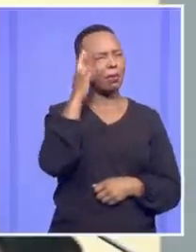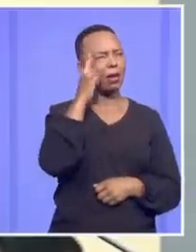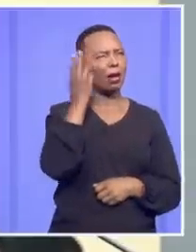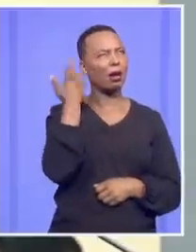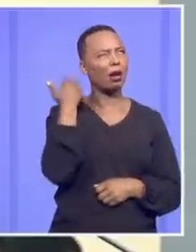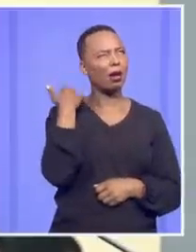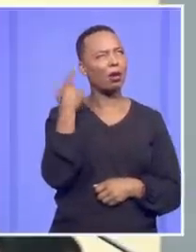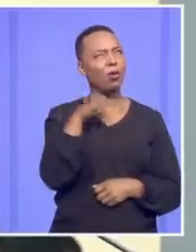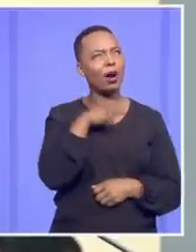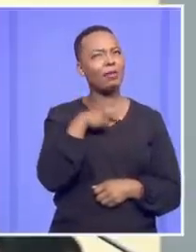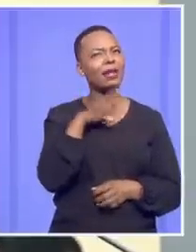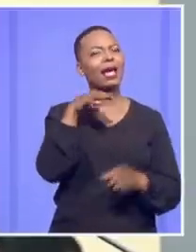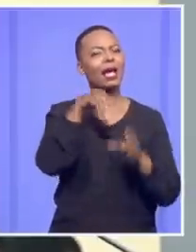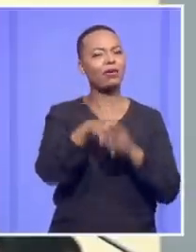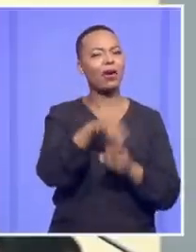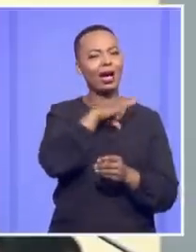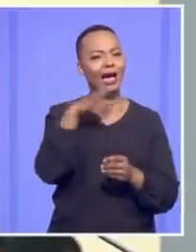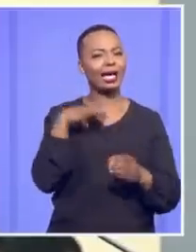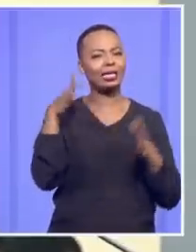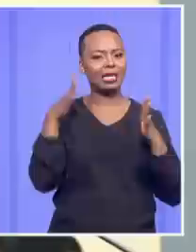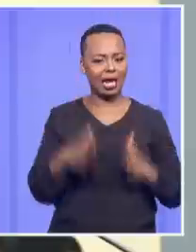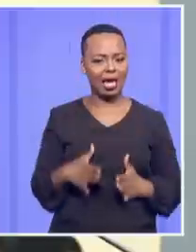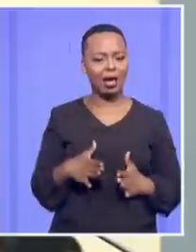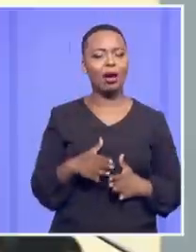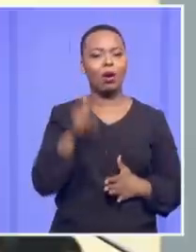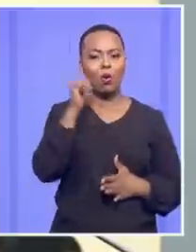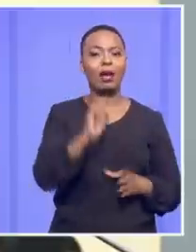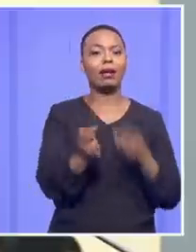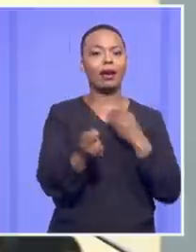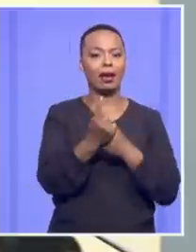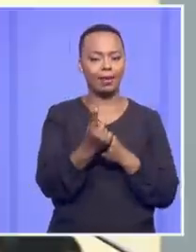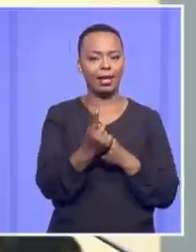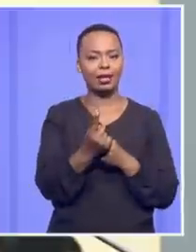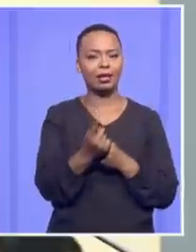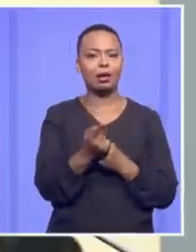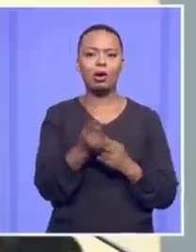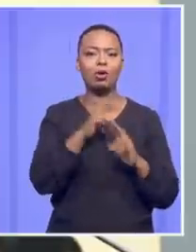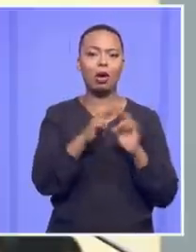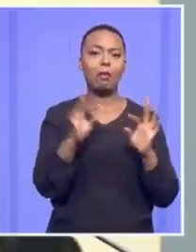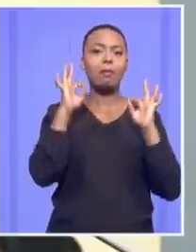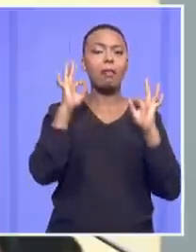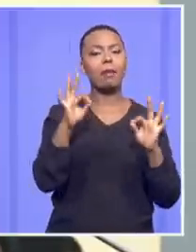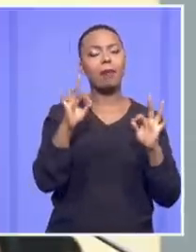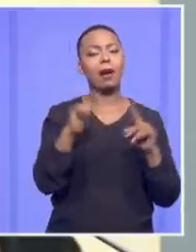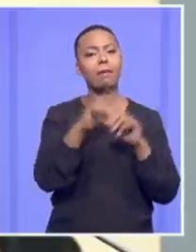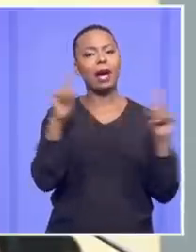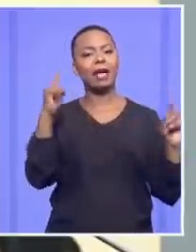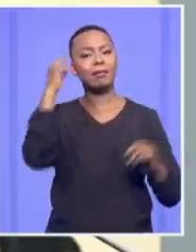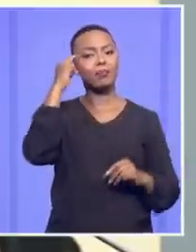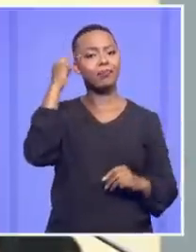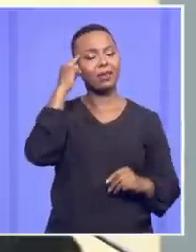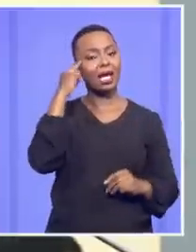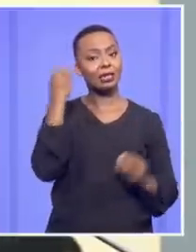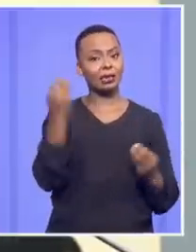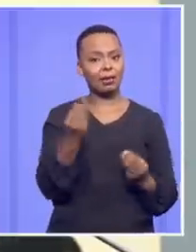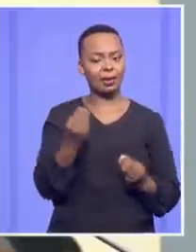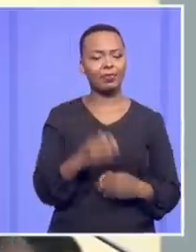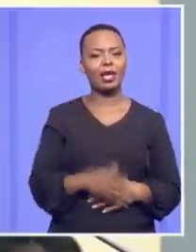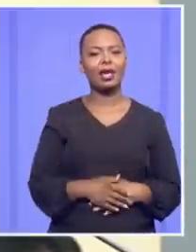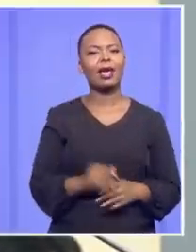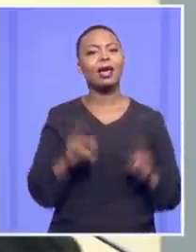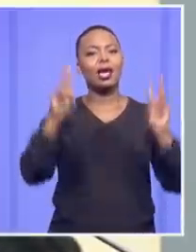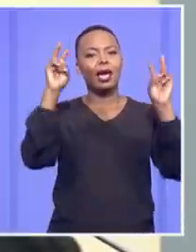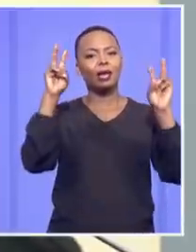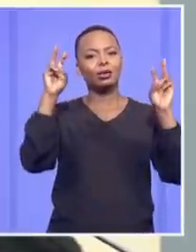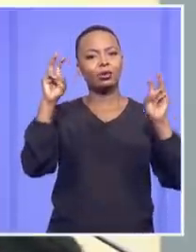only because I was involved as counsel in a matter, it may not be exactly analogous, but consider this. There's a matter in the